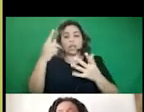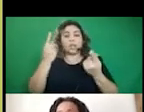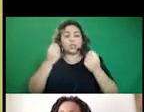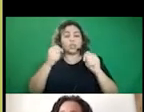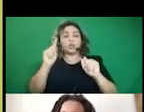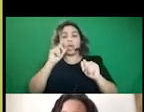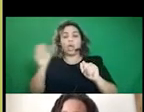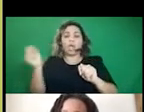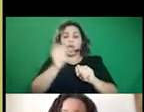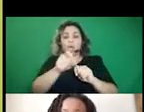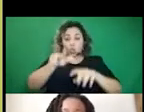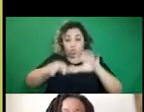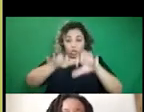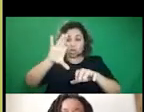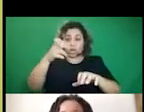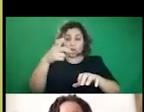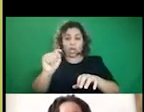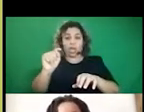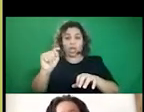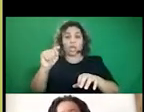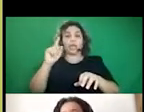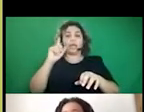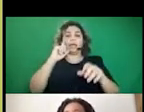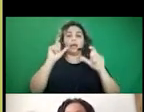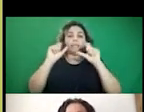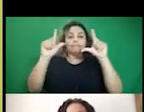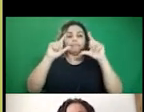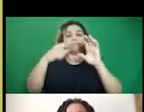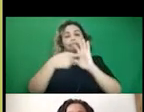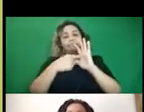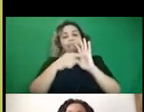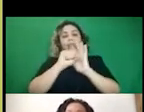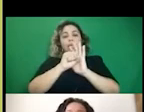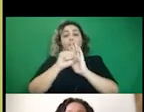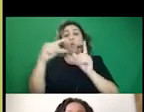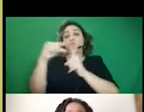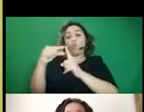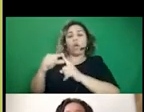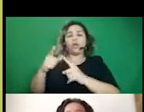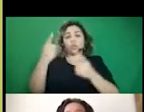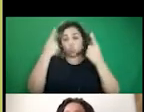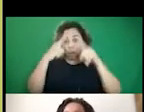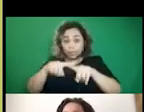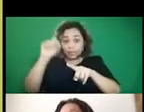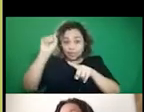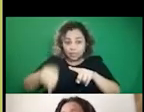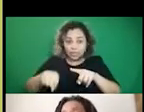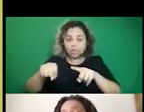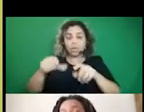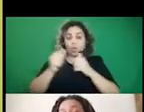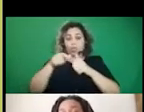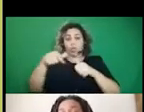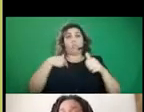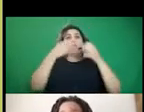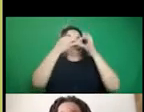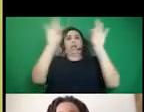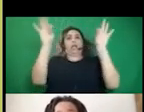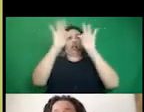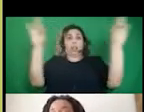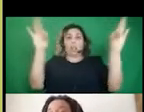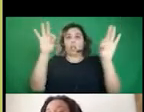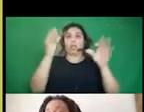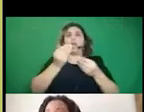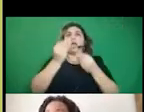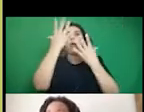type in the chat using emojis or words, um, and share your agreement level with the statements. You can strongly